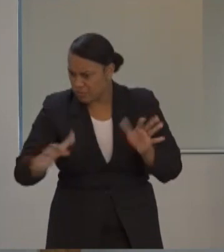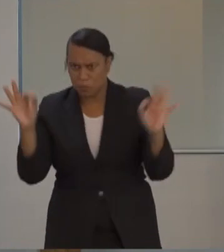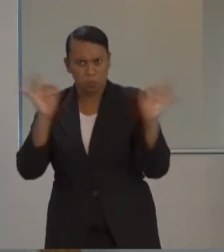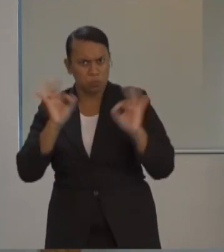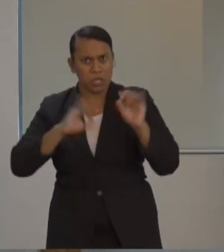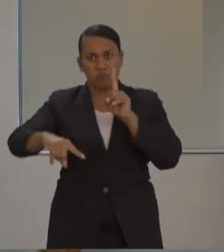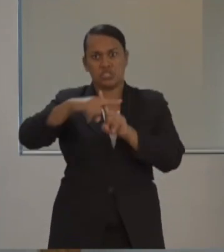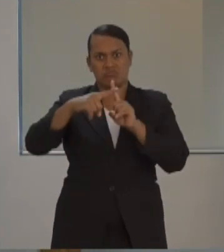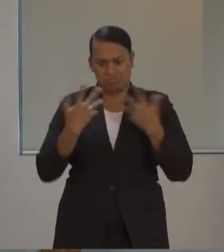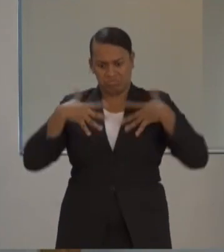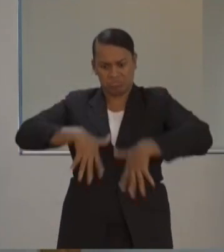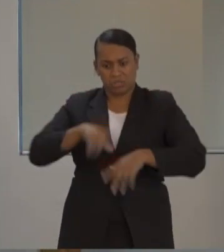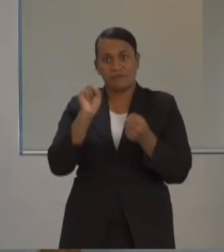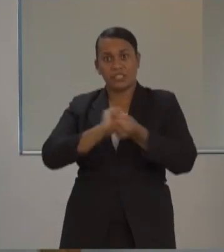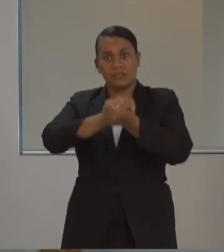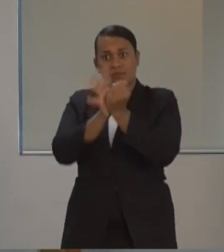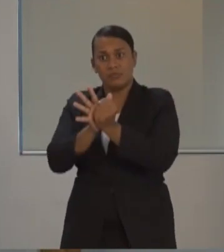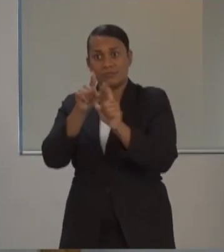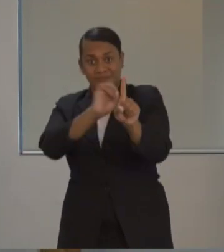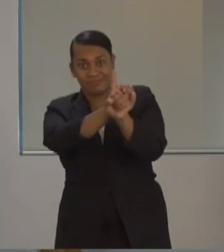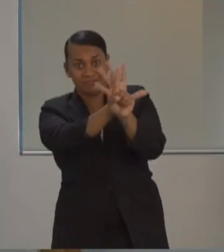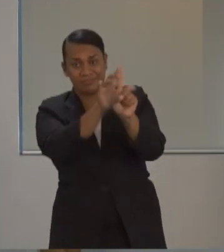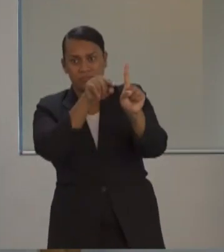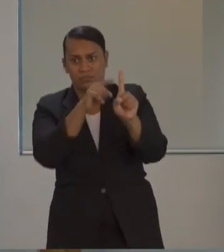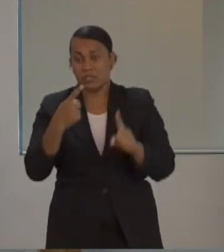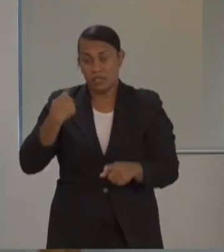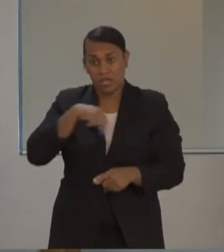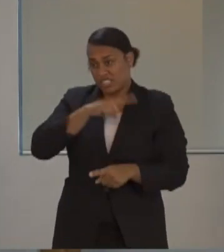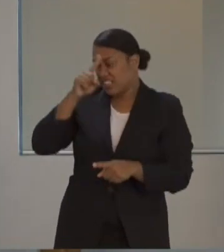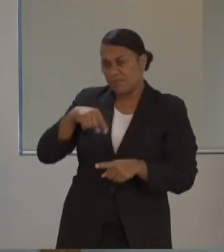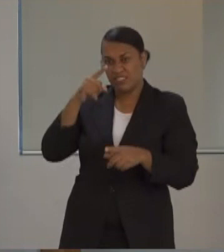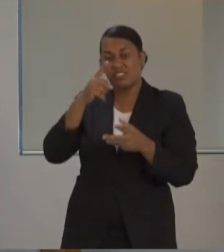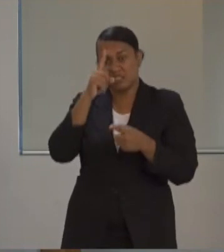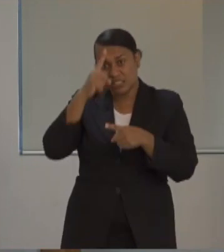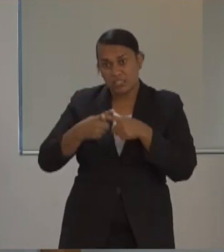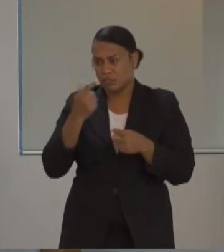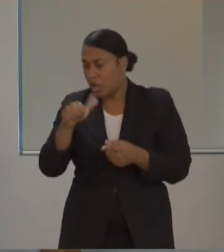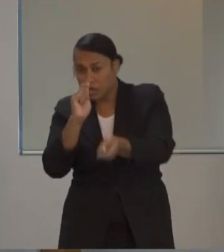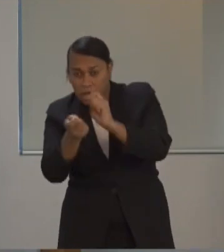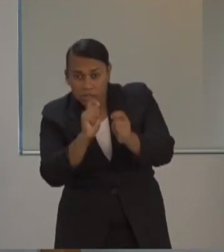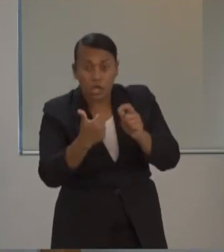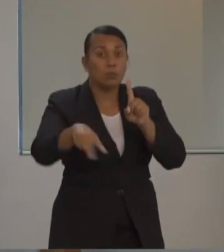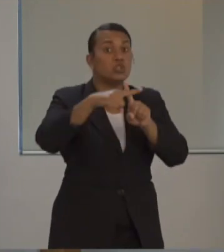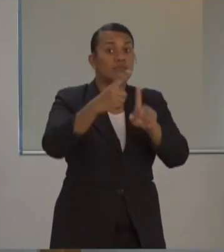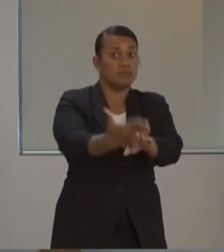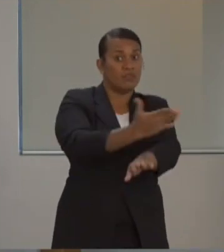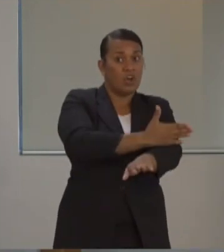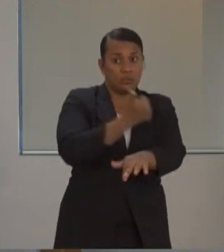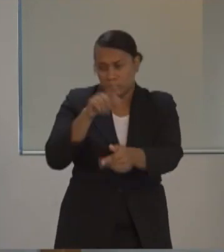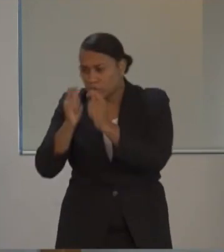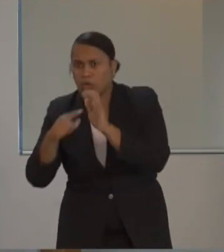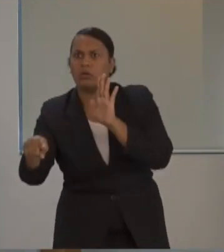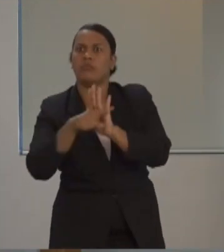along with those who have continually tested negative, will be released. Out of an abundance of caution,